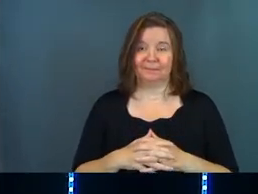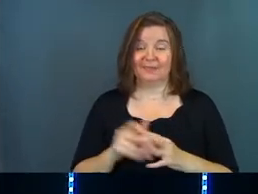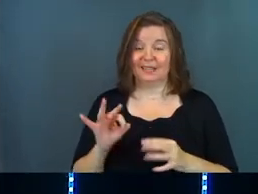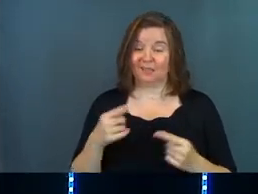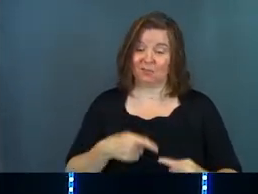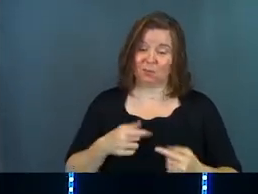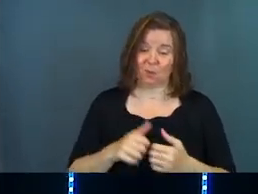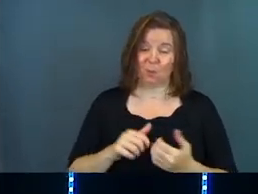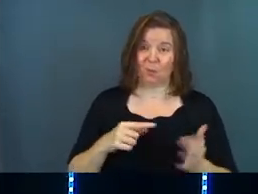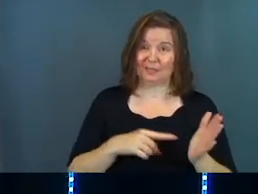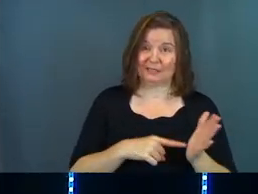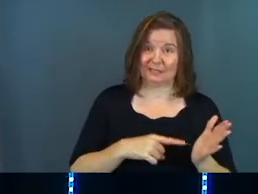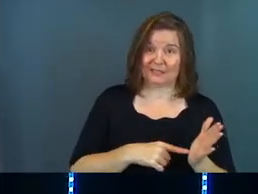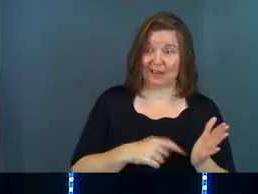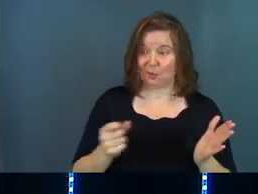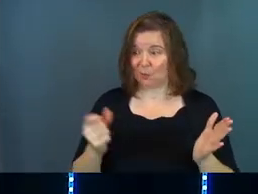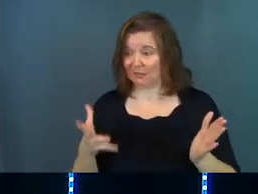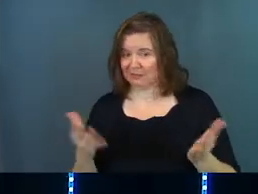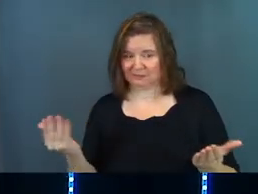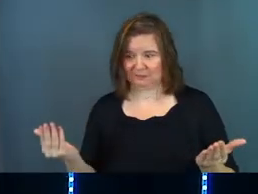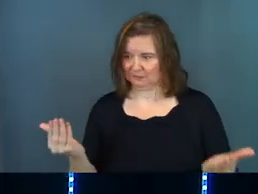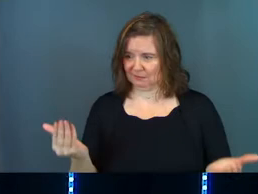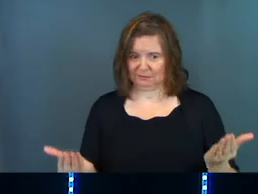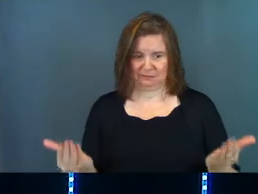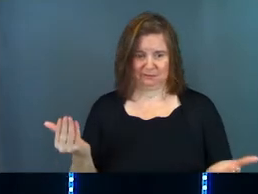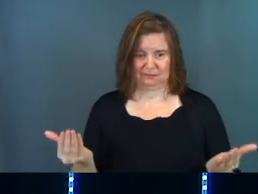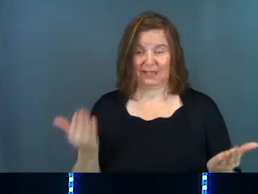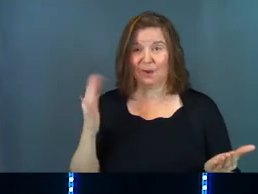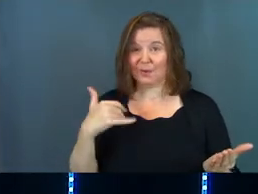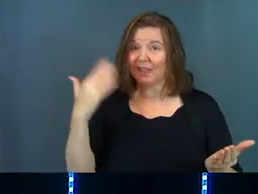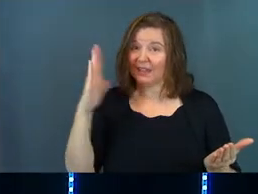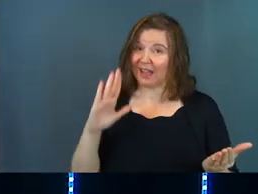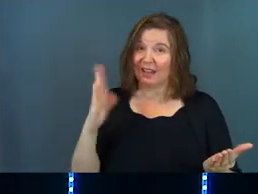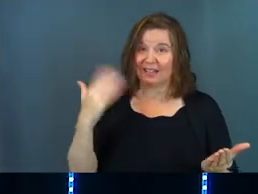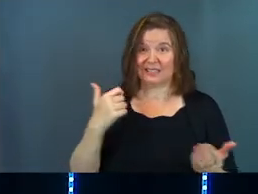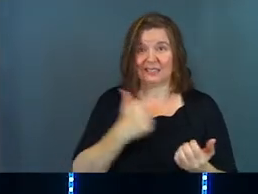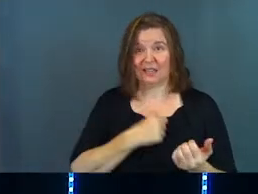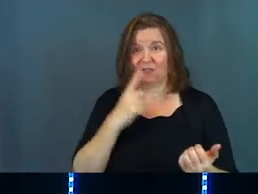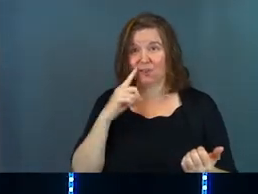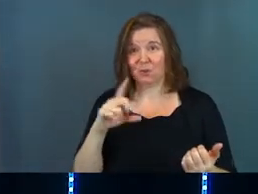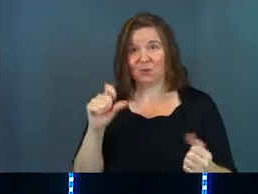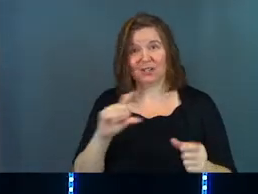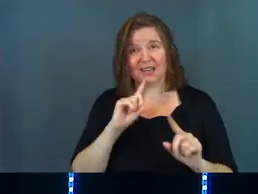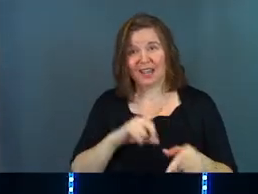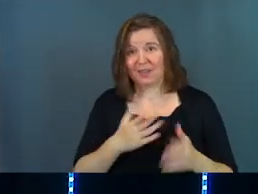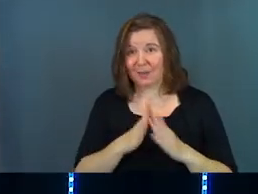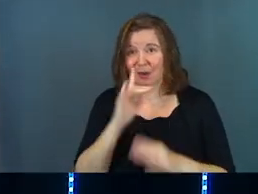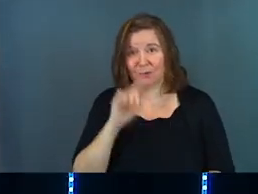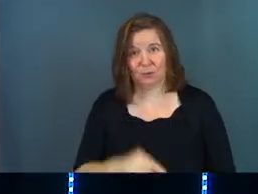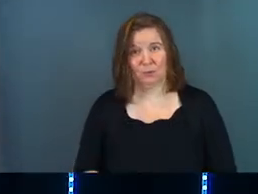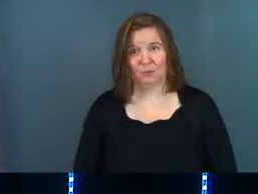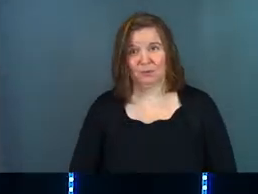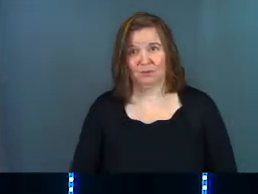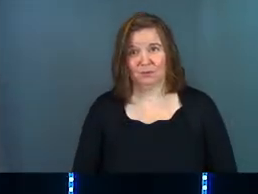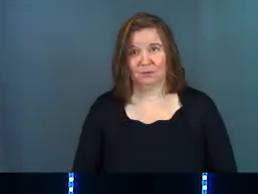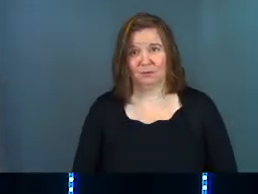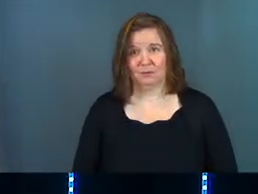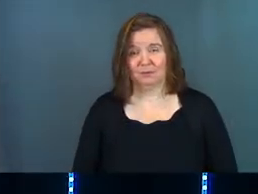If you're struggling with debt and you're going to the casino every week, I don't know that God in his love for you could answer that prayer for you.